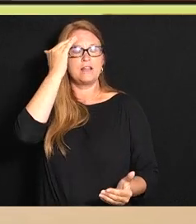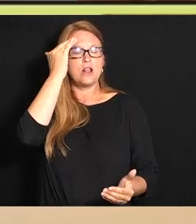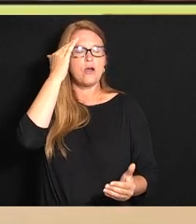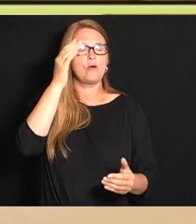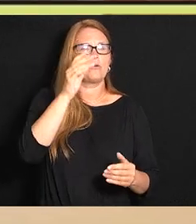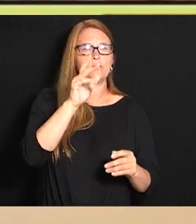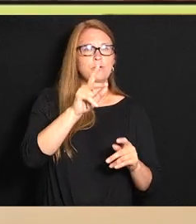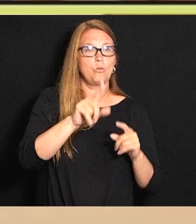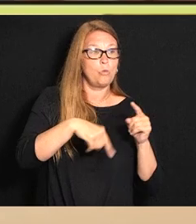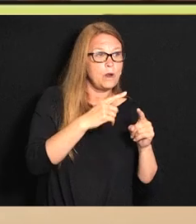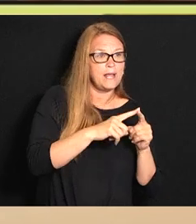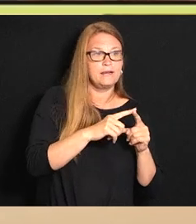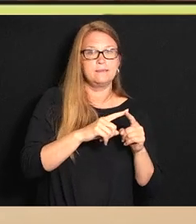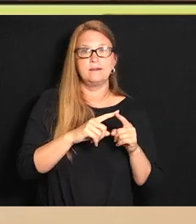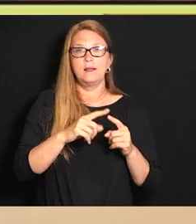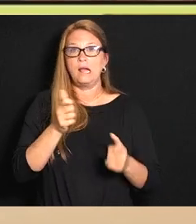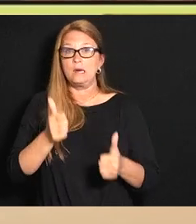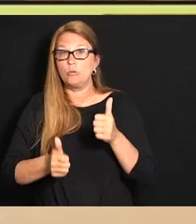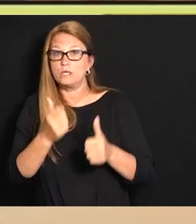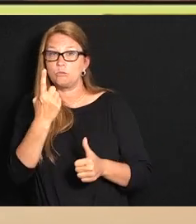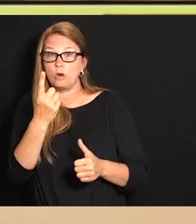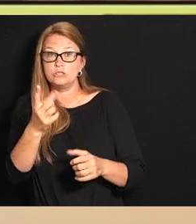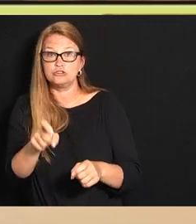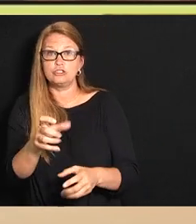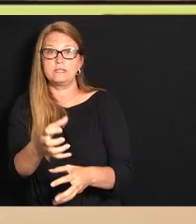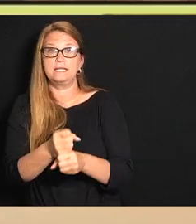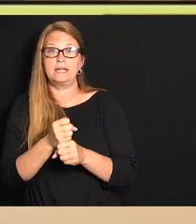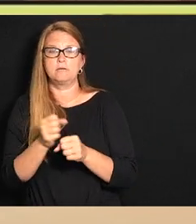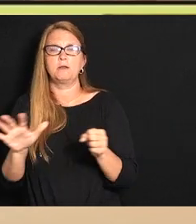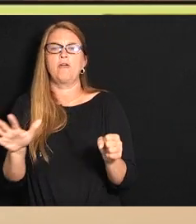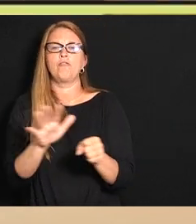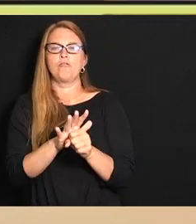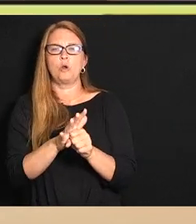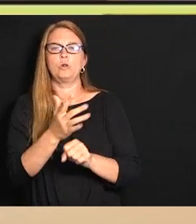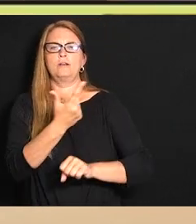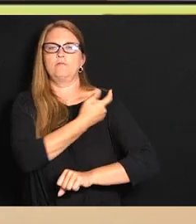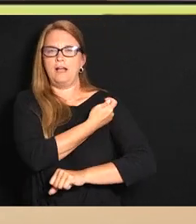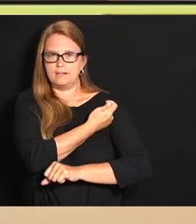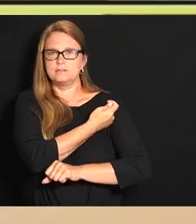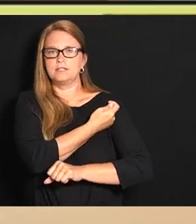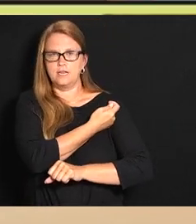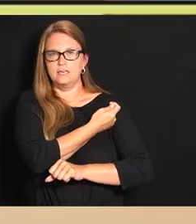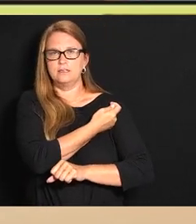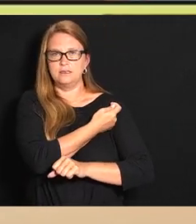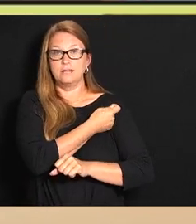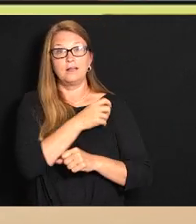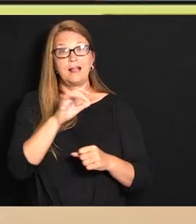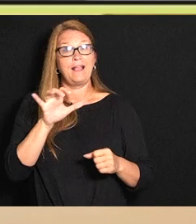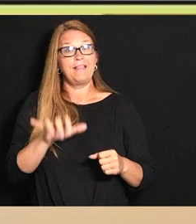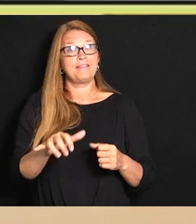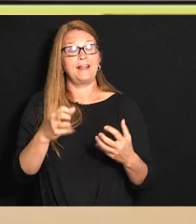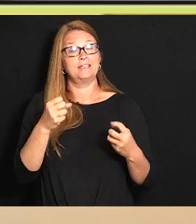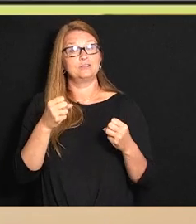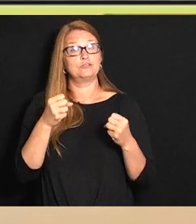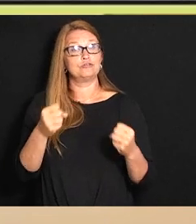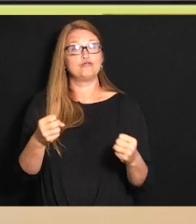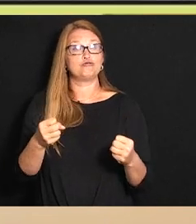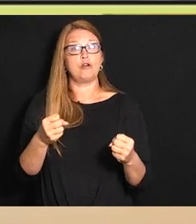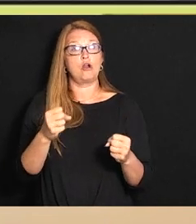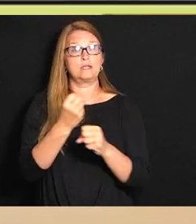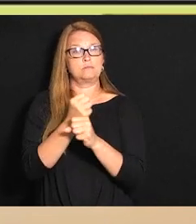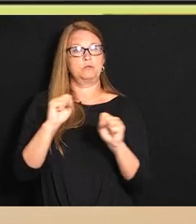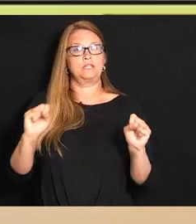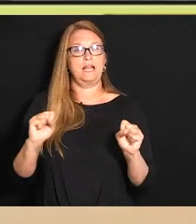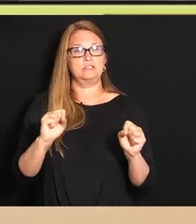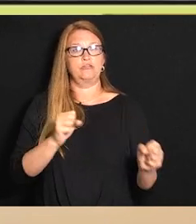vaccine they should get to be fully up to date with their vaccines which still remains the strongest protection from